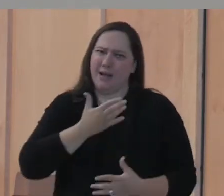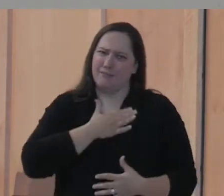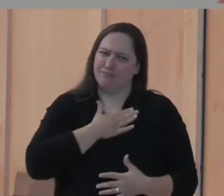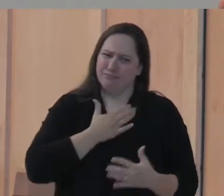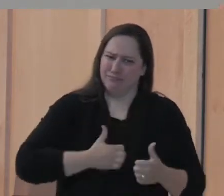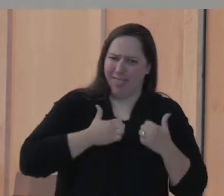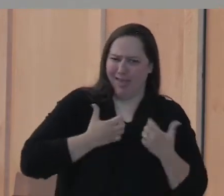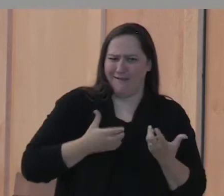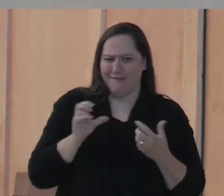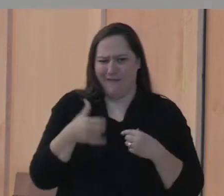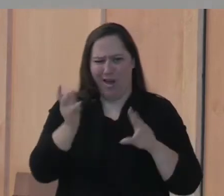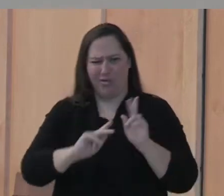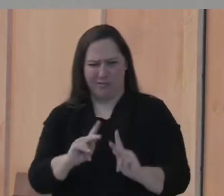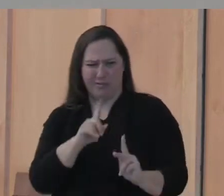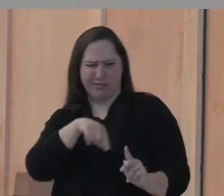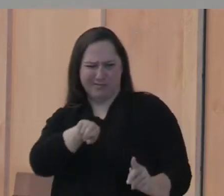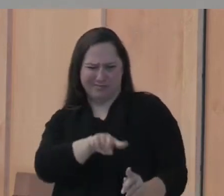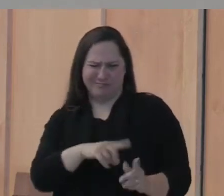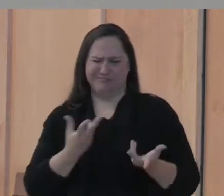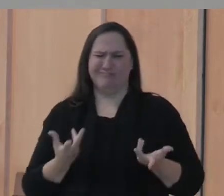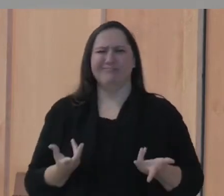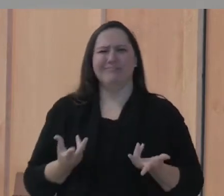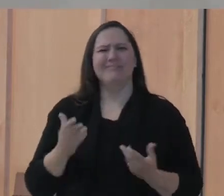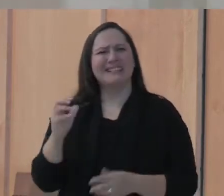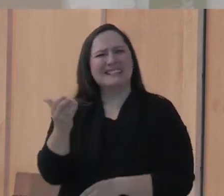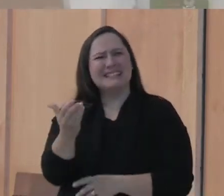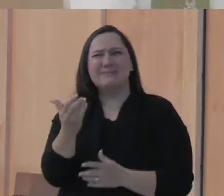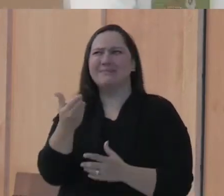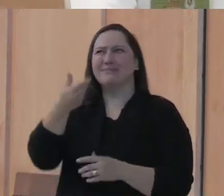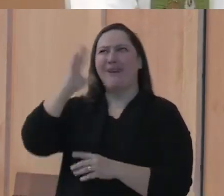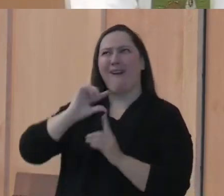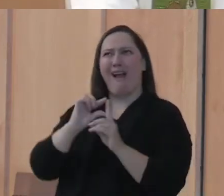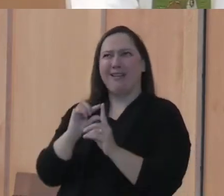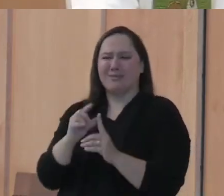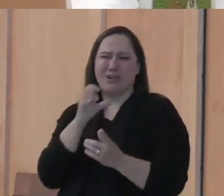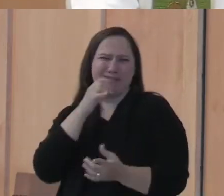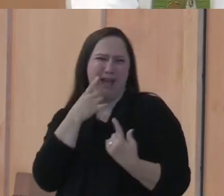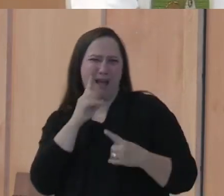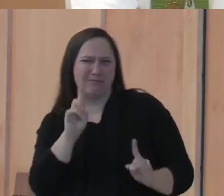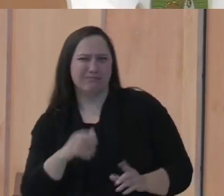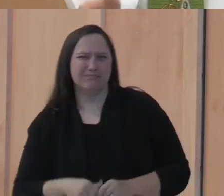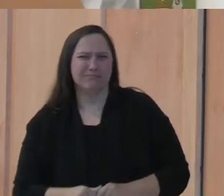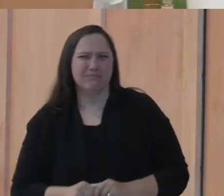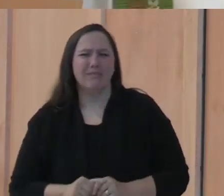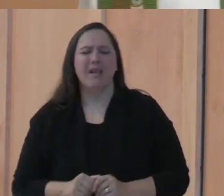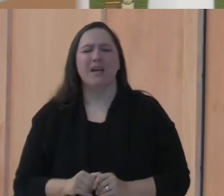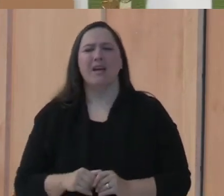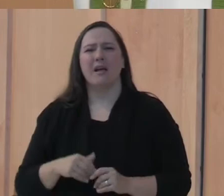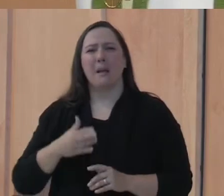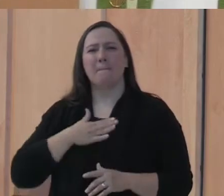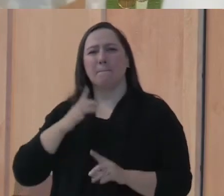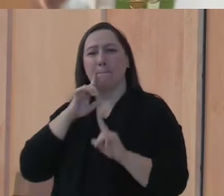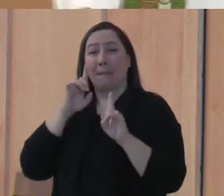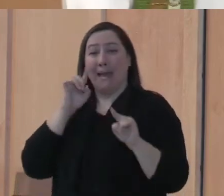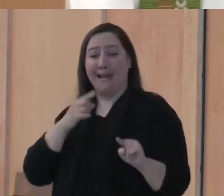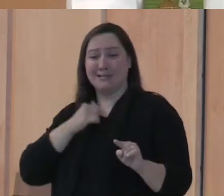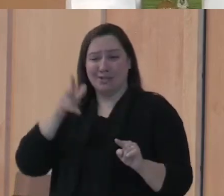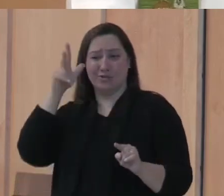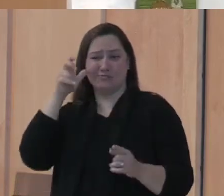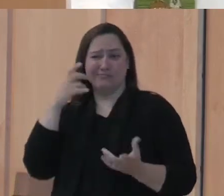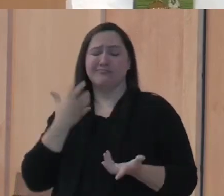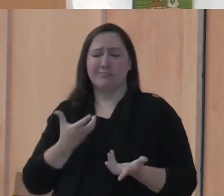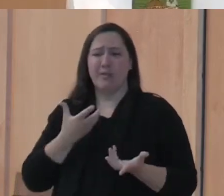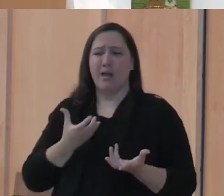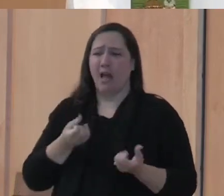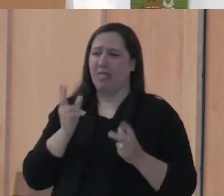in the lives of other people, it sure seems like God's word doesn't always do that. And the answer I hear a lot in our world around us, a